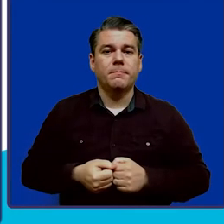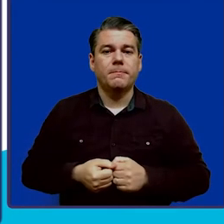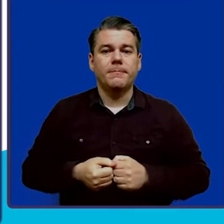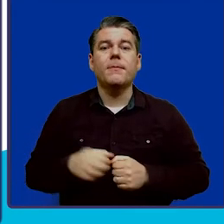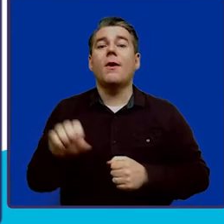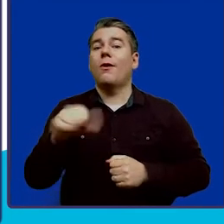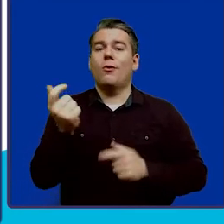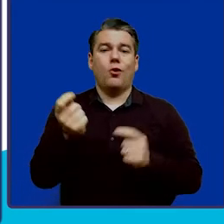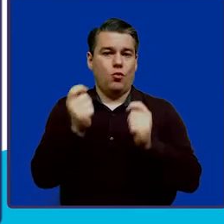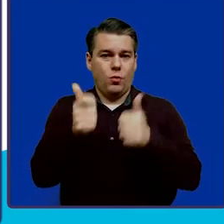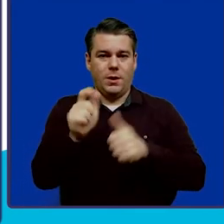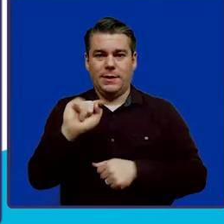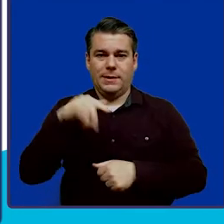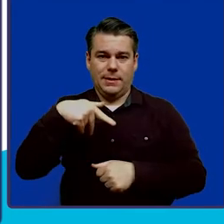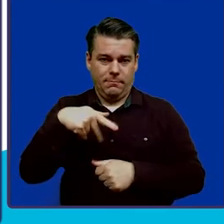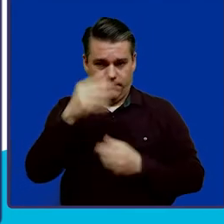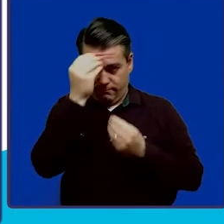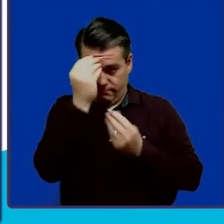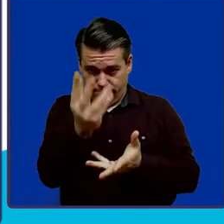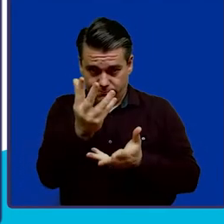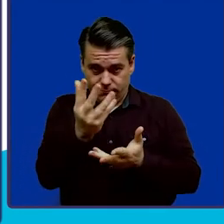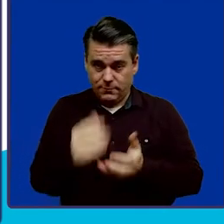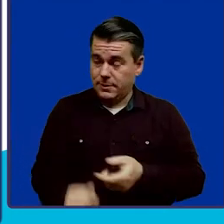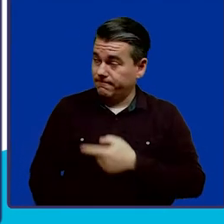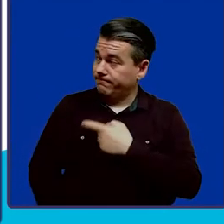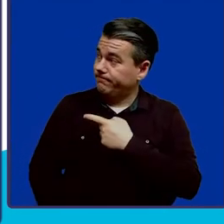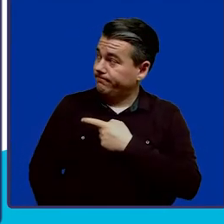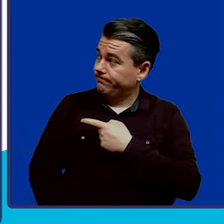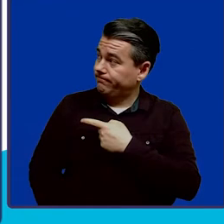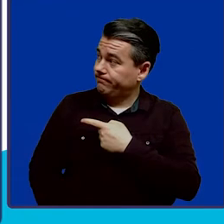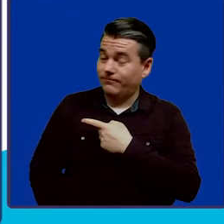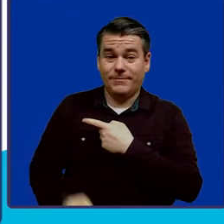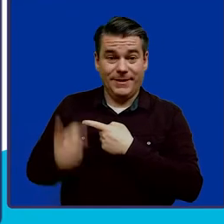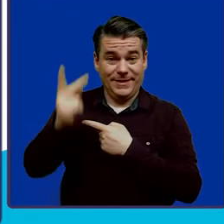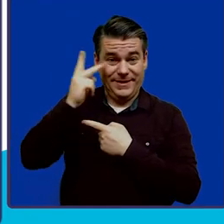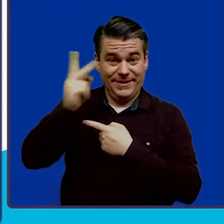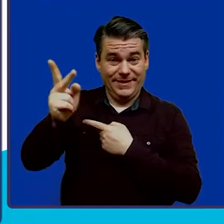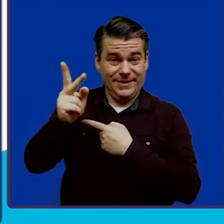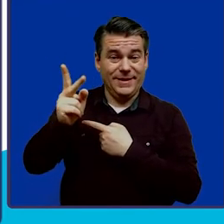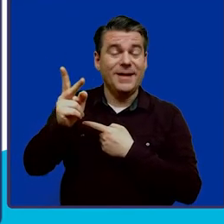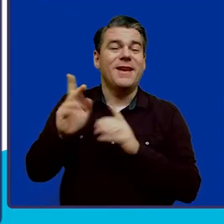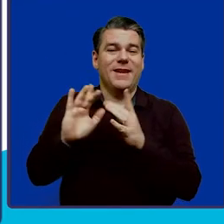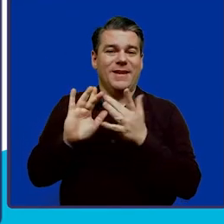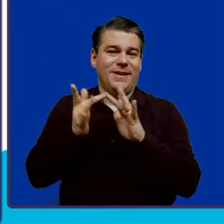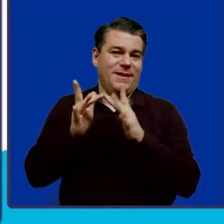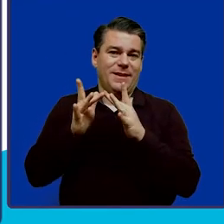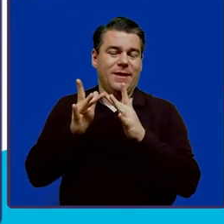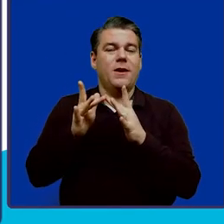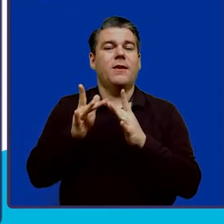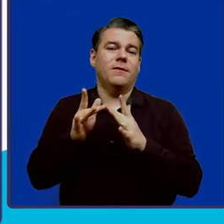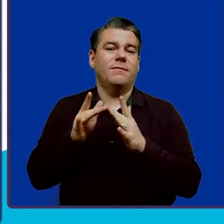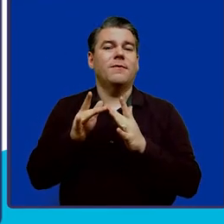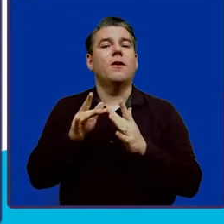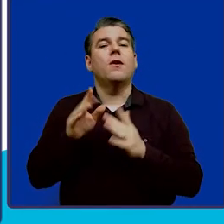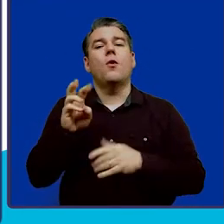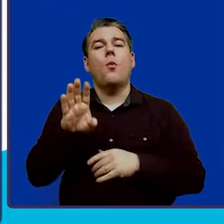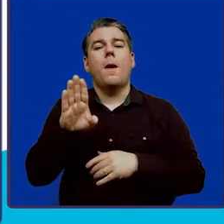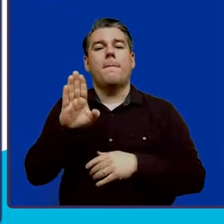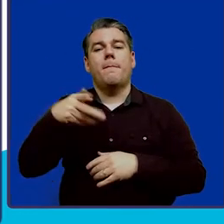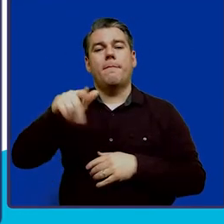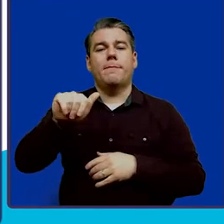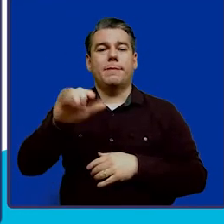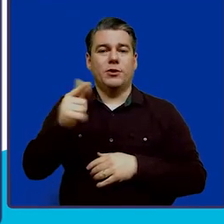Another quick tip I want to mention. On this slide, you see a screenshot of the WVABL.com website.